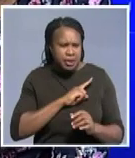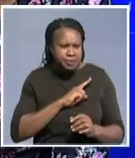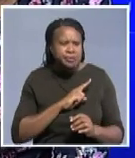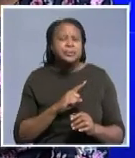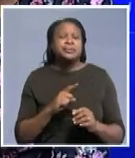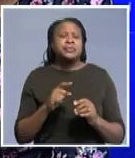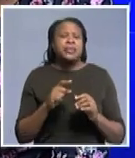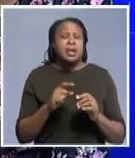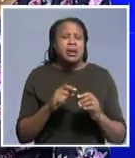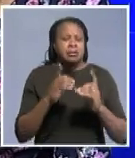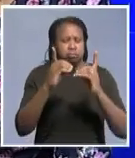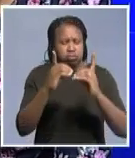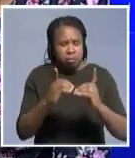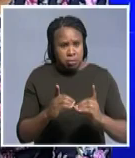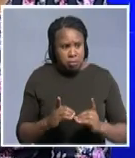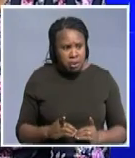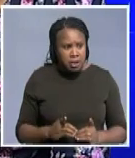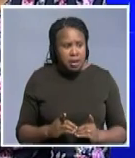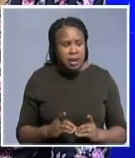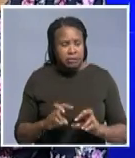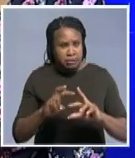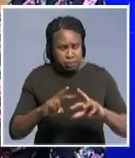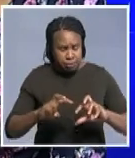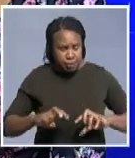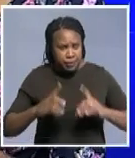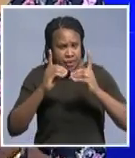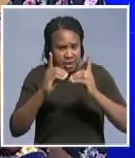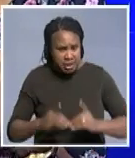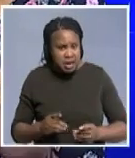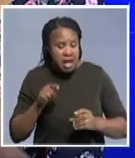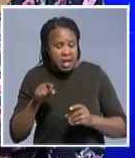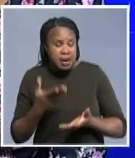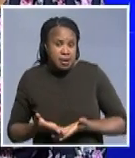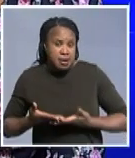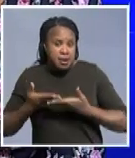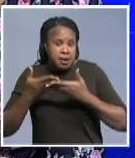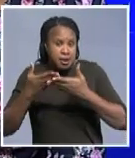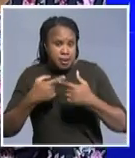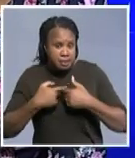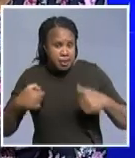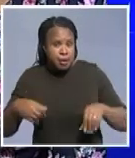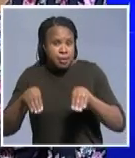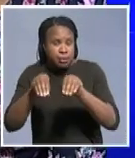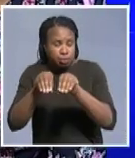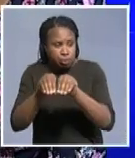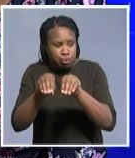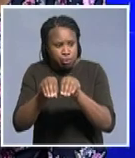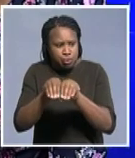us the data collect the data as well as the analysis of the data actually assist us in in in in in designing